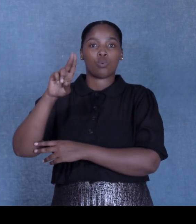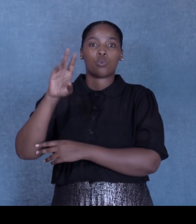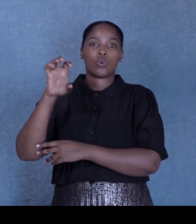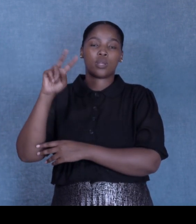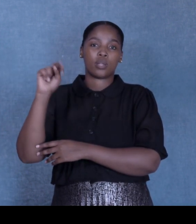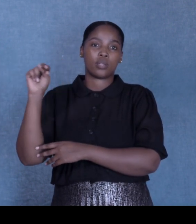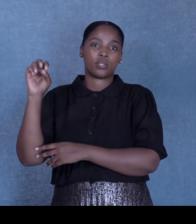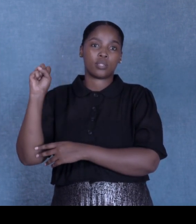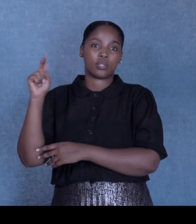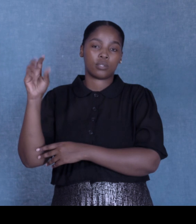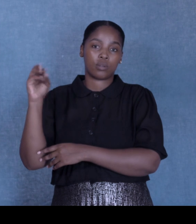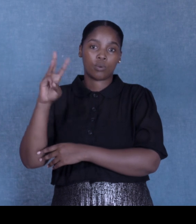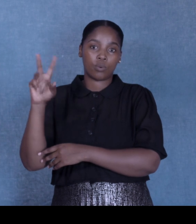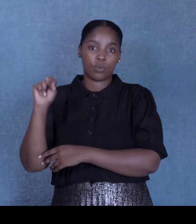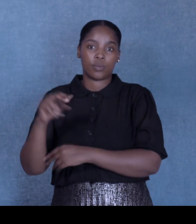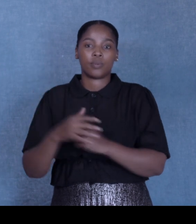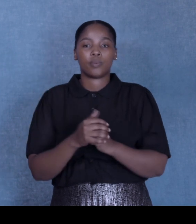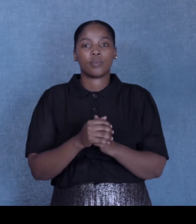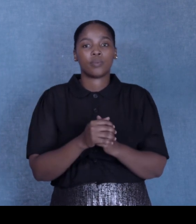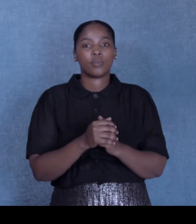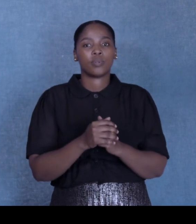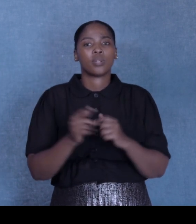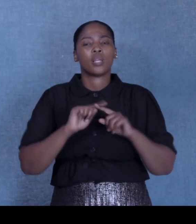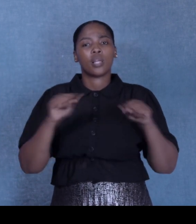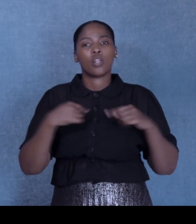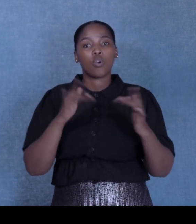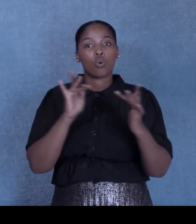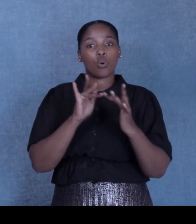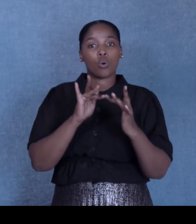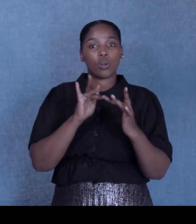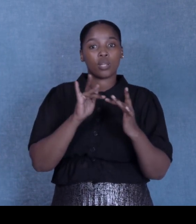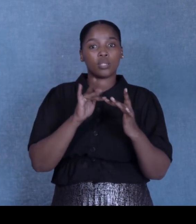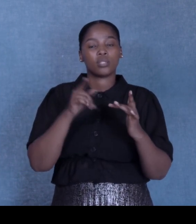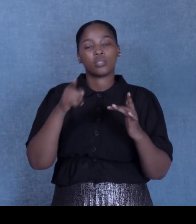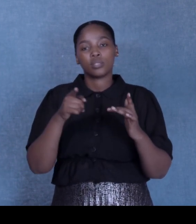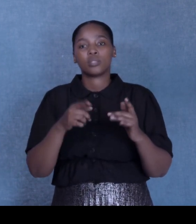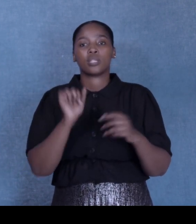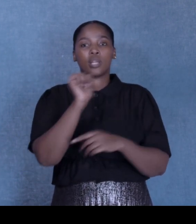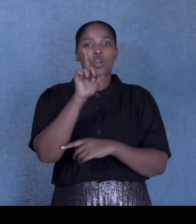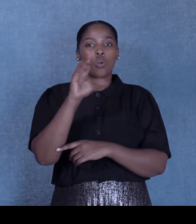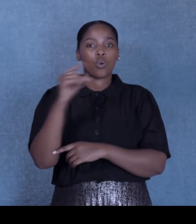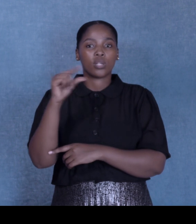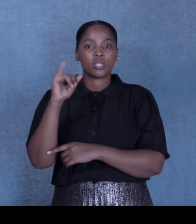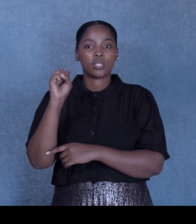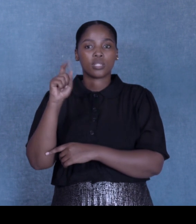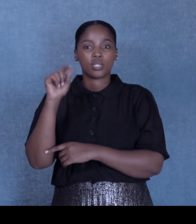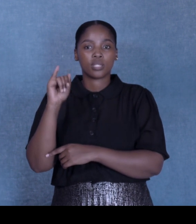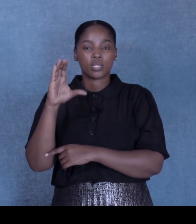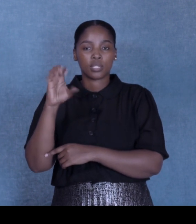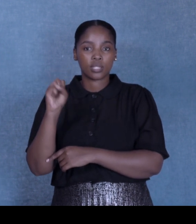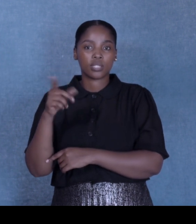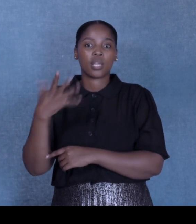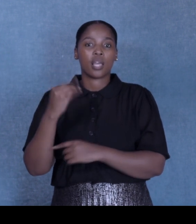The advantage of doing business in Buffalo City of course is that we are connected in terms of logistics. We have a port,